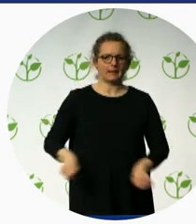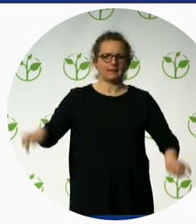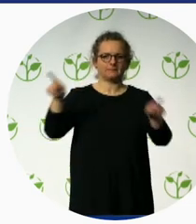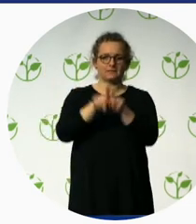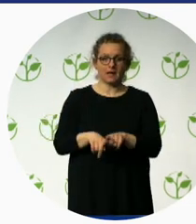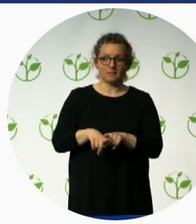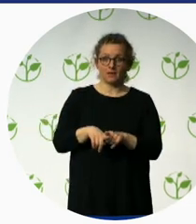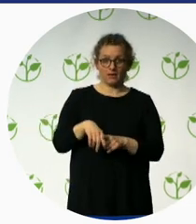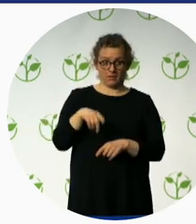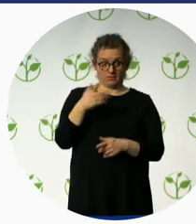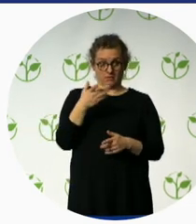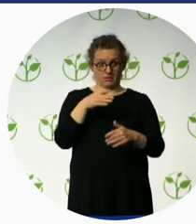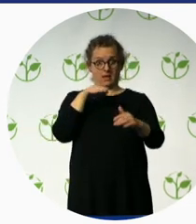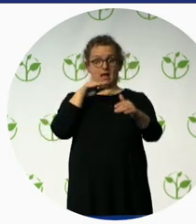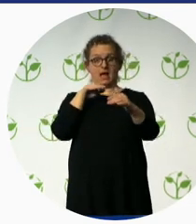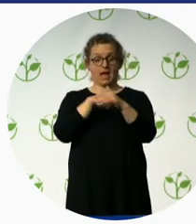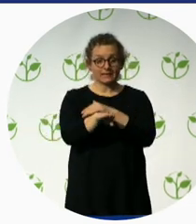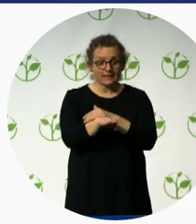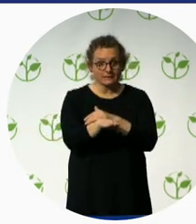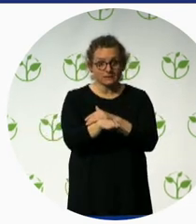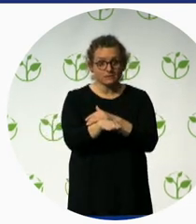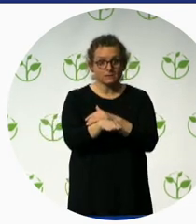do it for my euros.